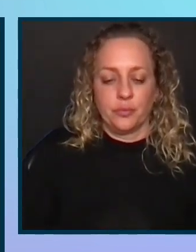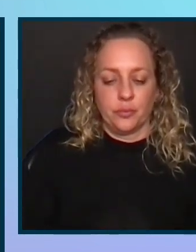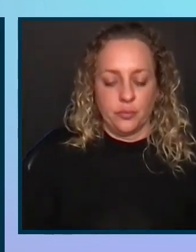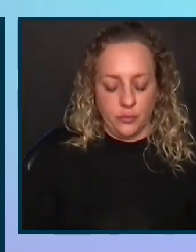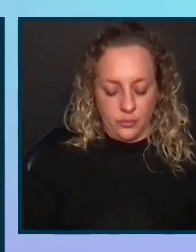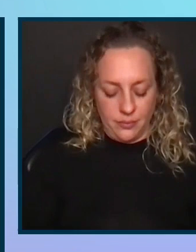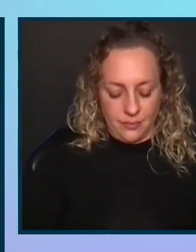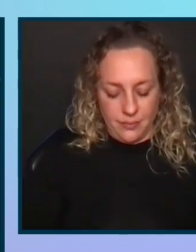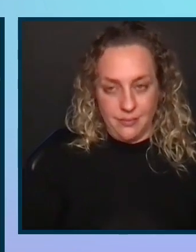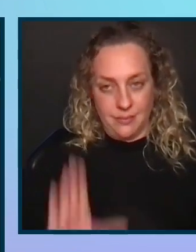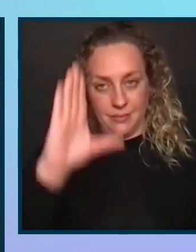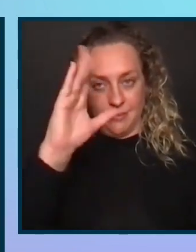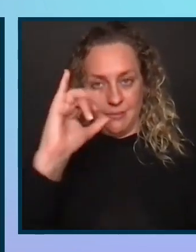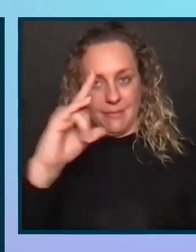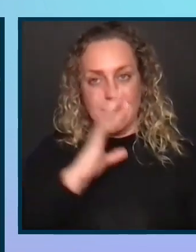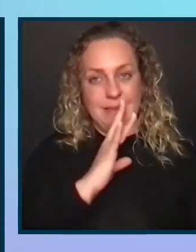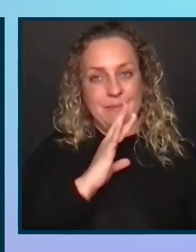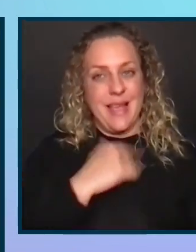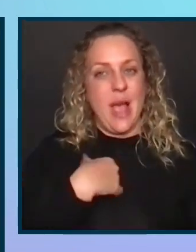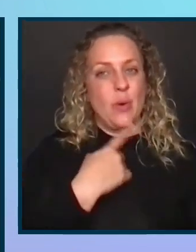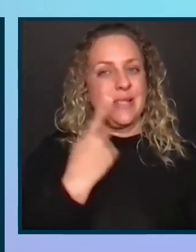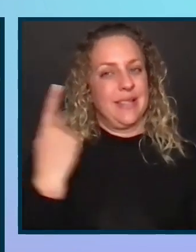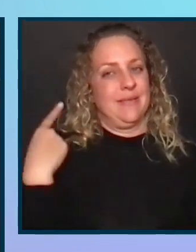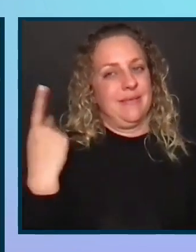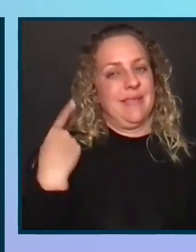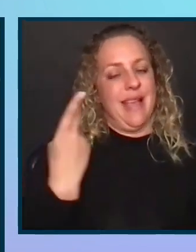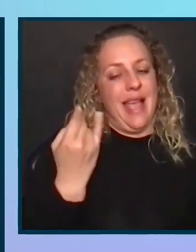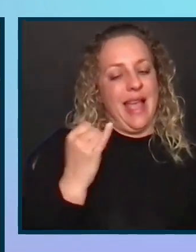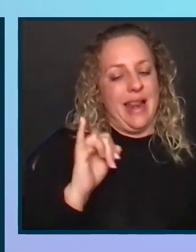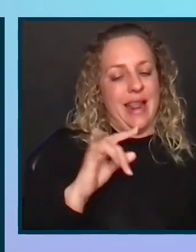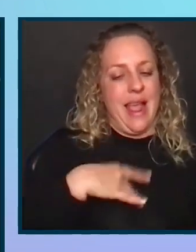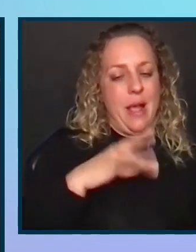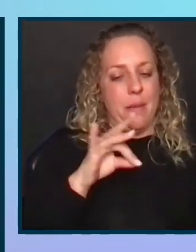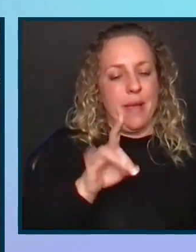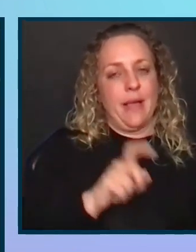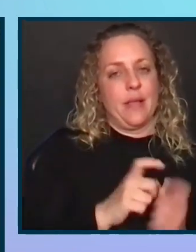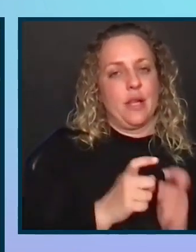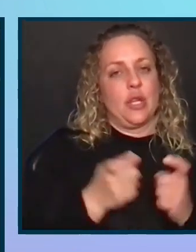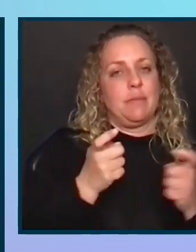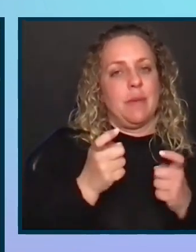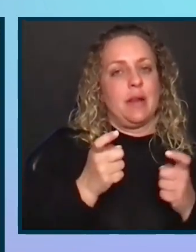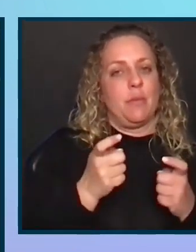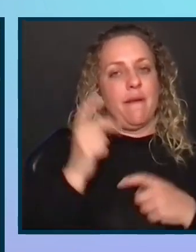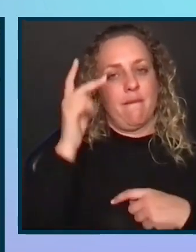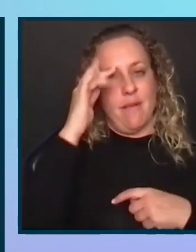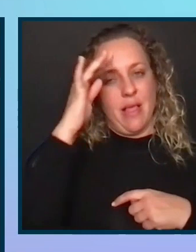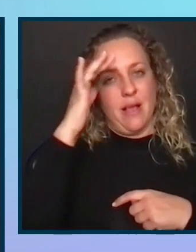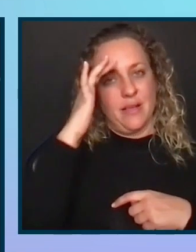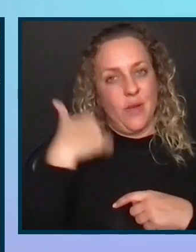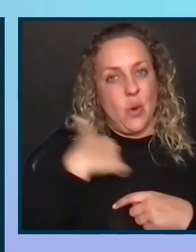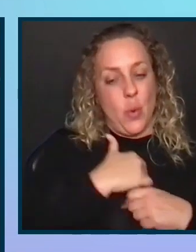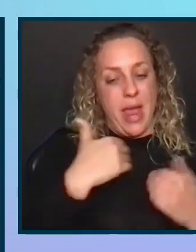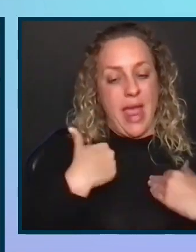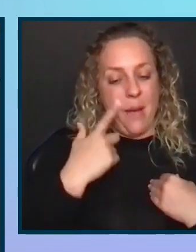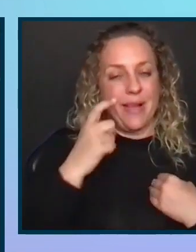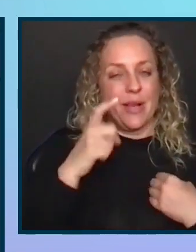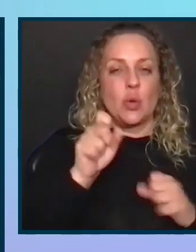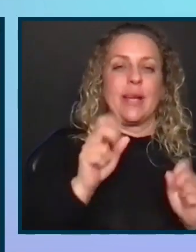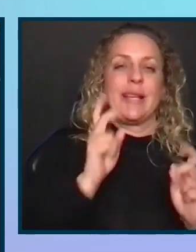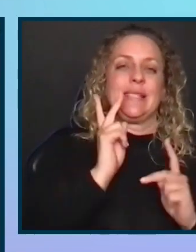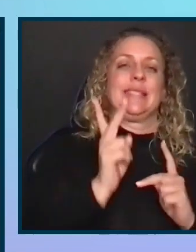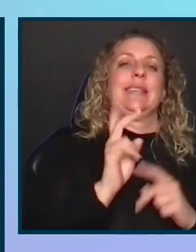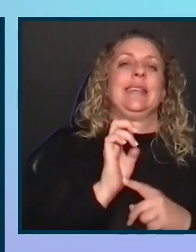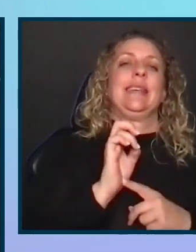I would say, and the reason why Heidi and I picked the change management philosophies we had is because you can see